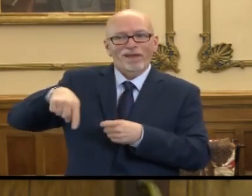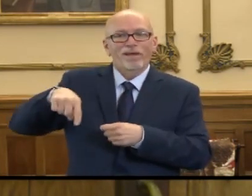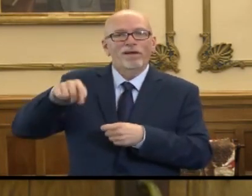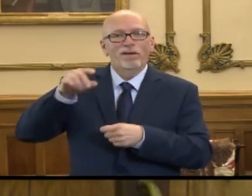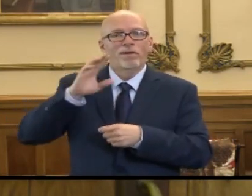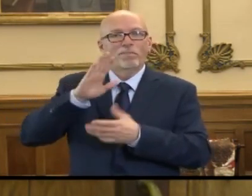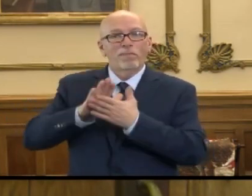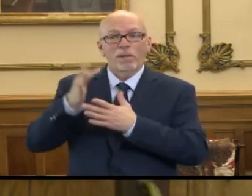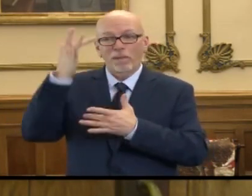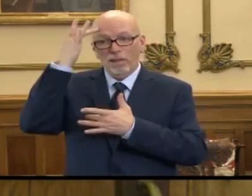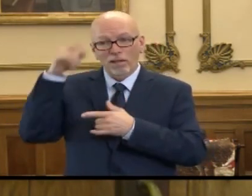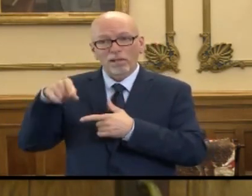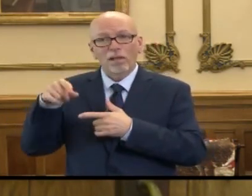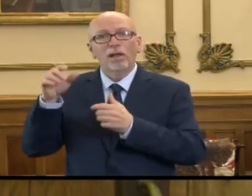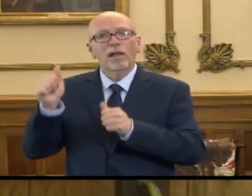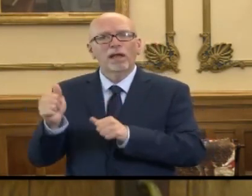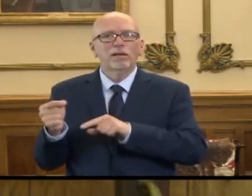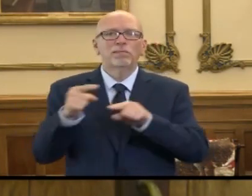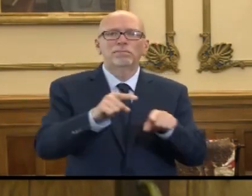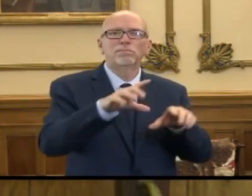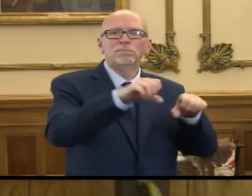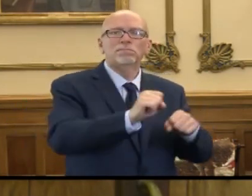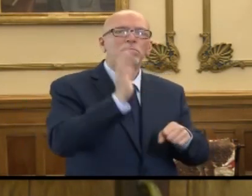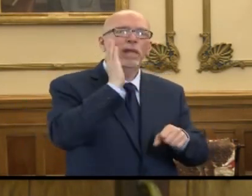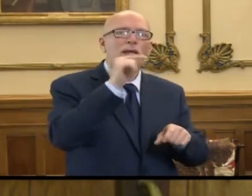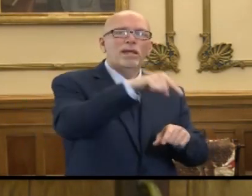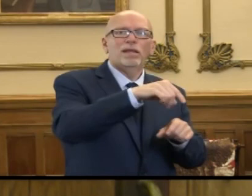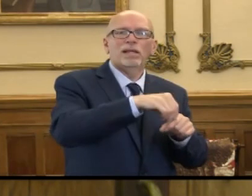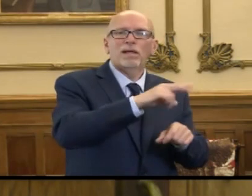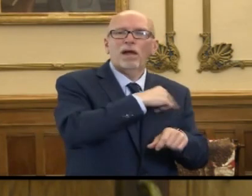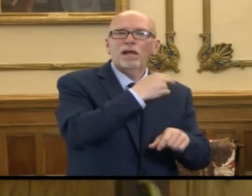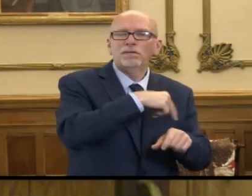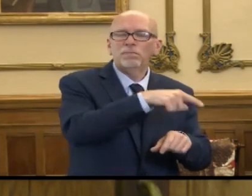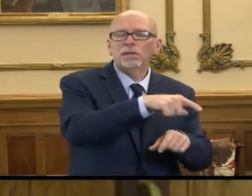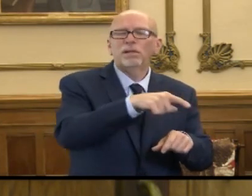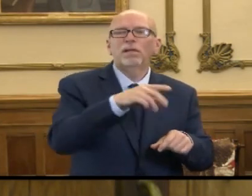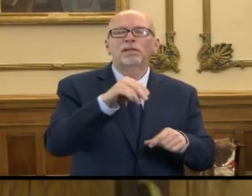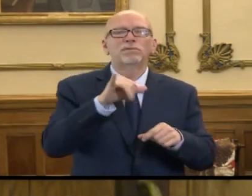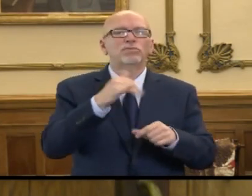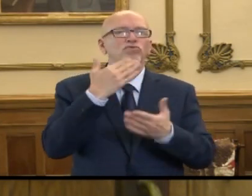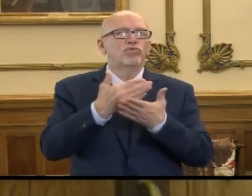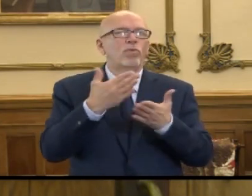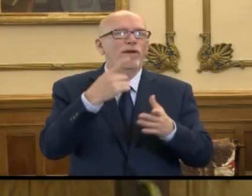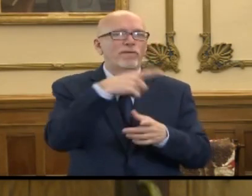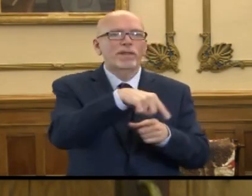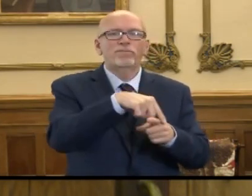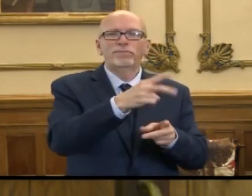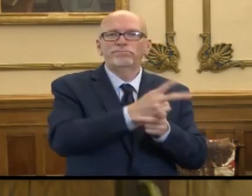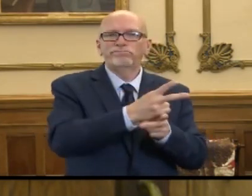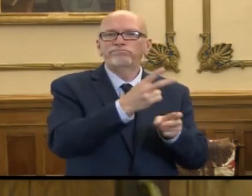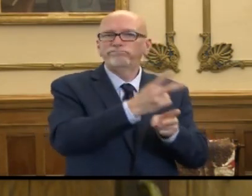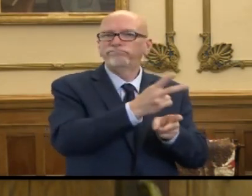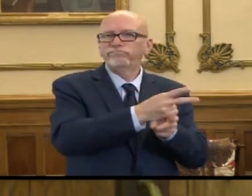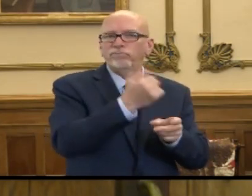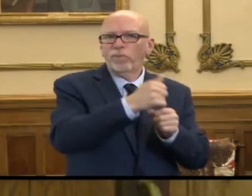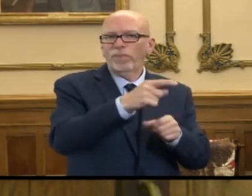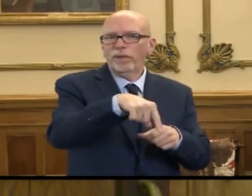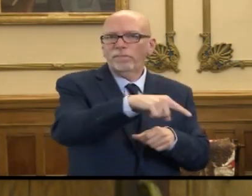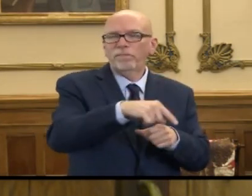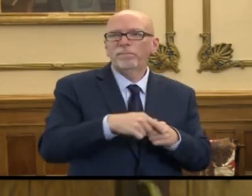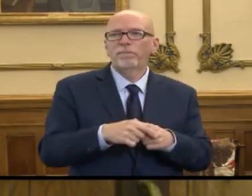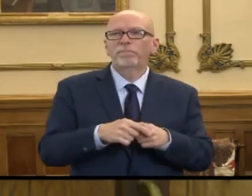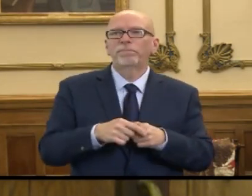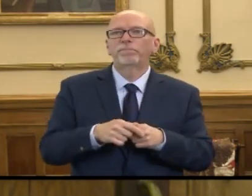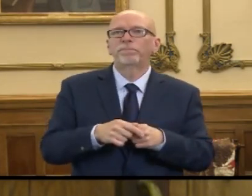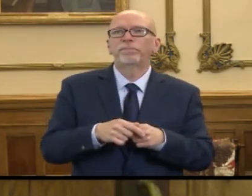who become ill can take beds in those critical access hospitals and that's a very good way for them to be cared for going forward. I know